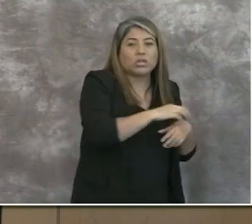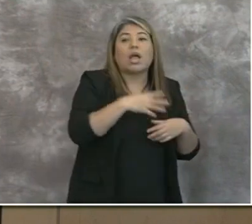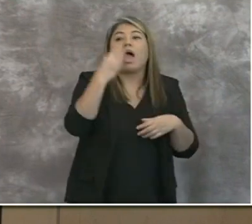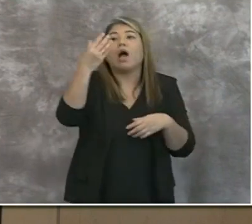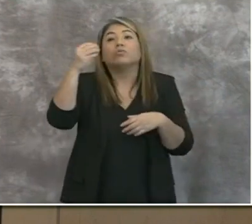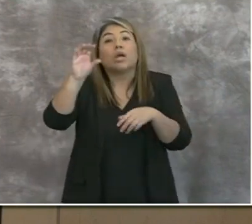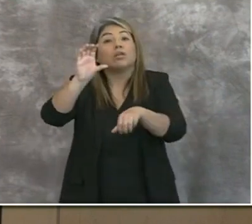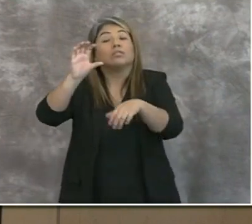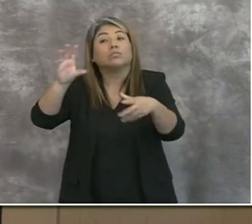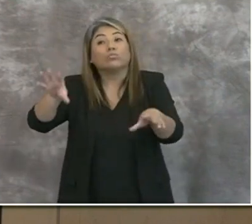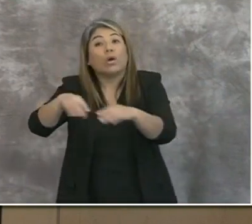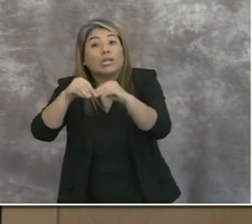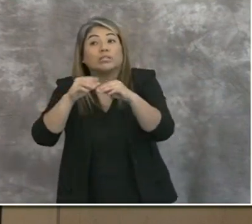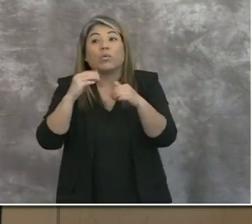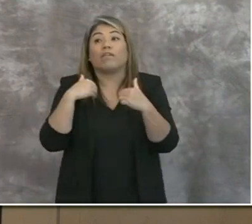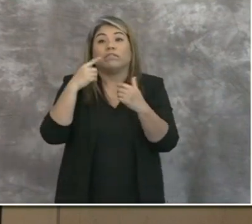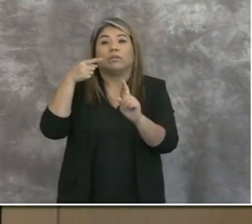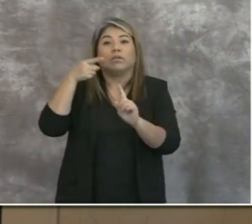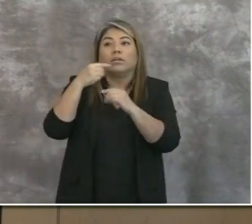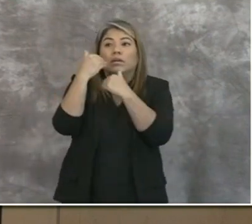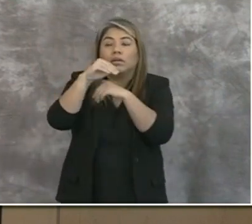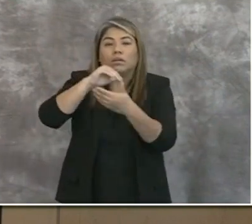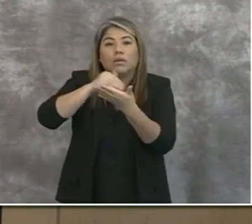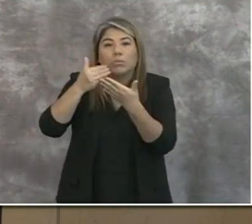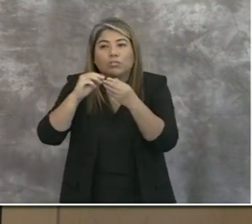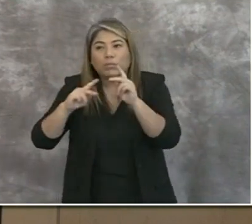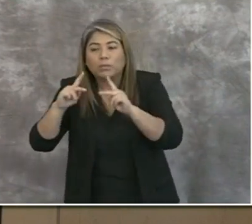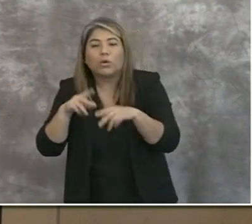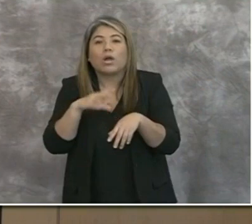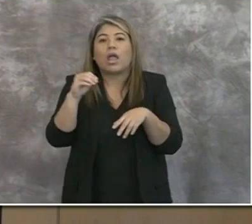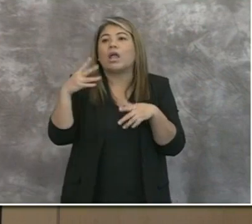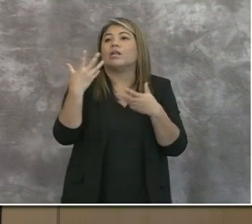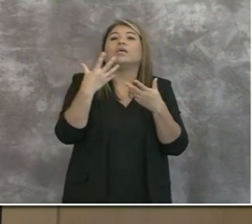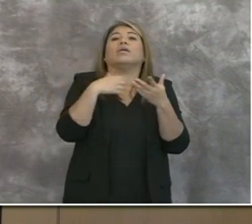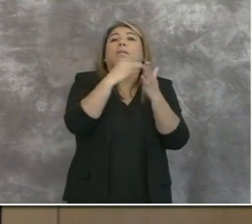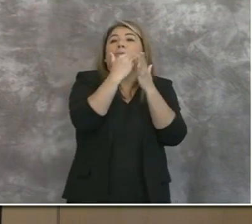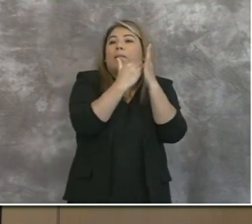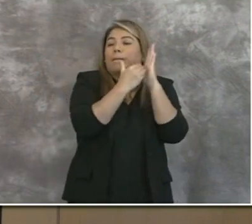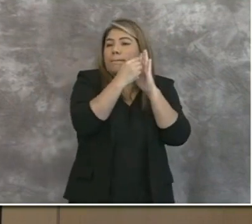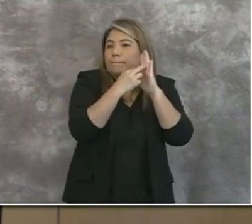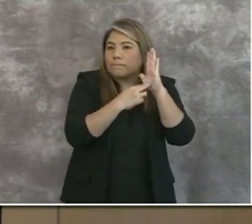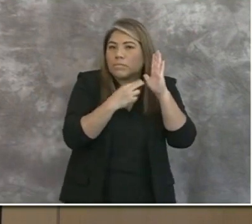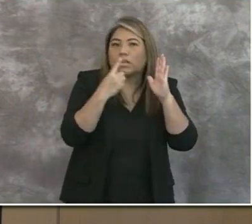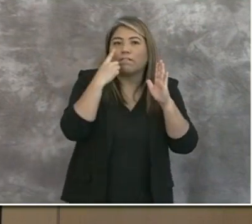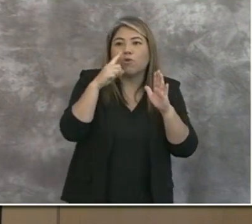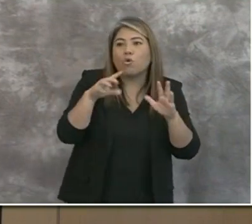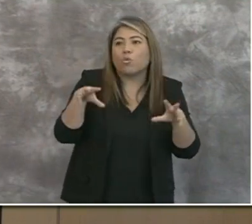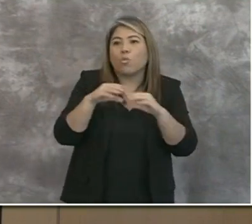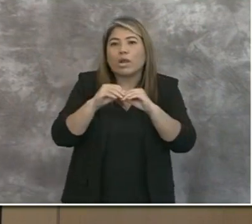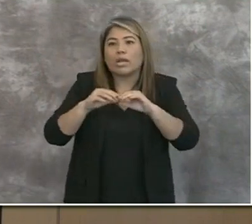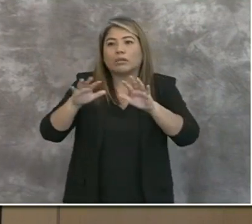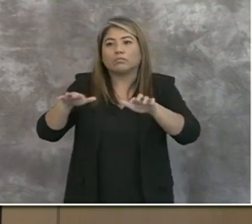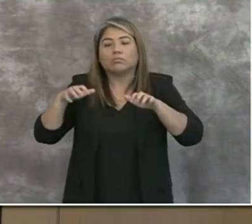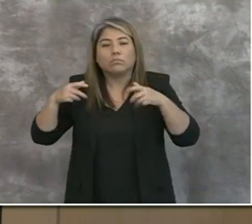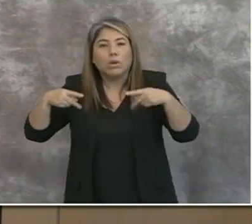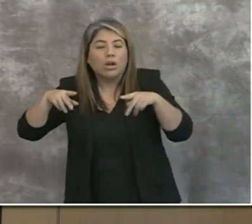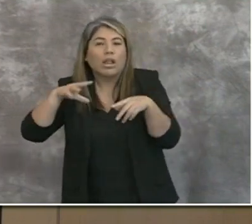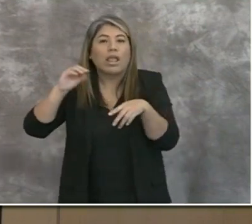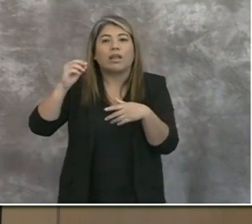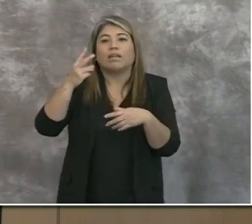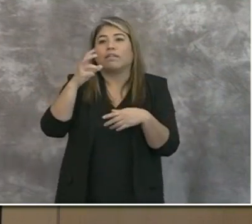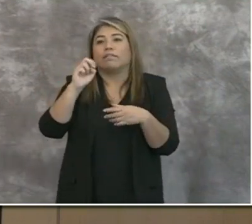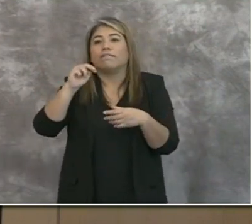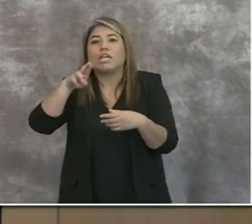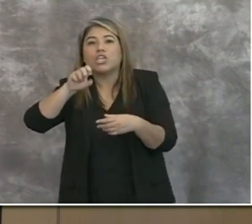Will there be a certain number of people? What guidelines for wedding party and wedding event venues will there be? Well, when